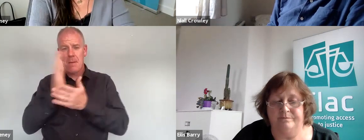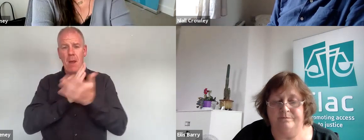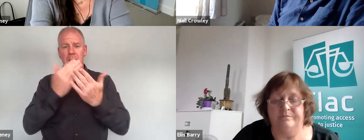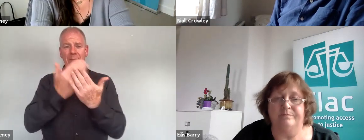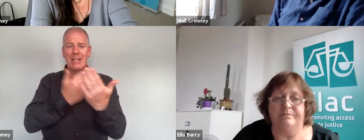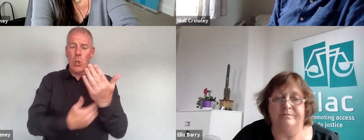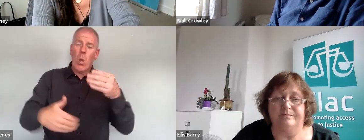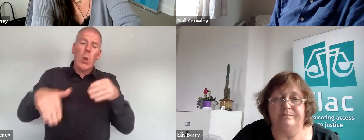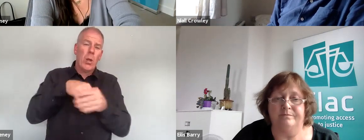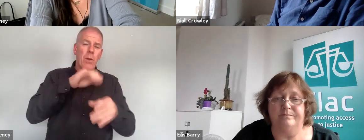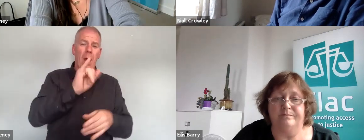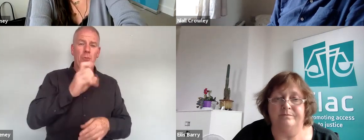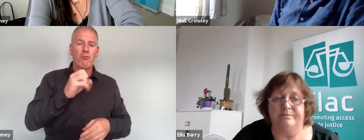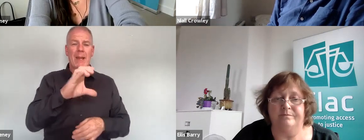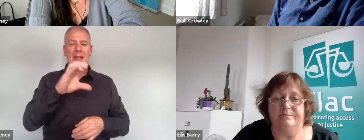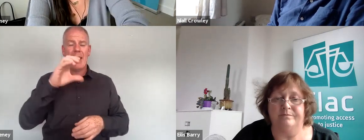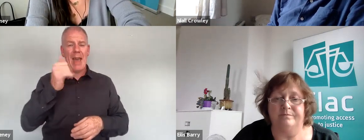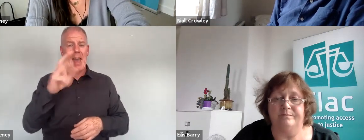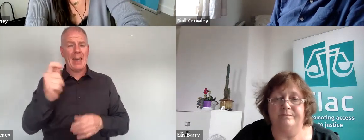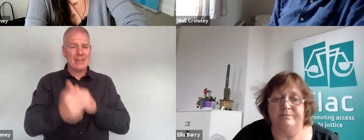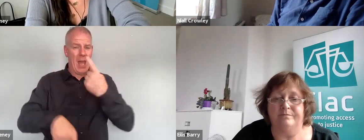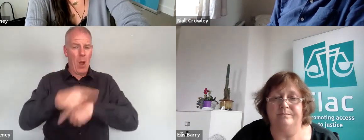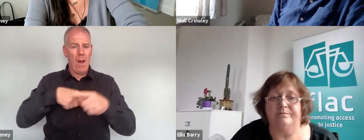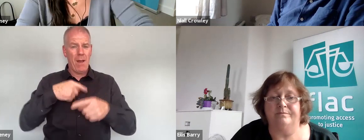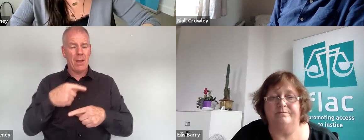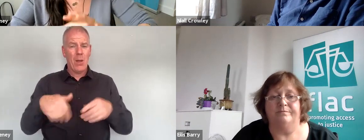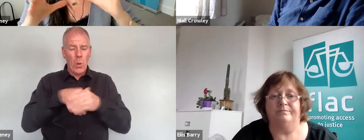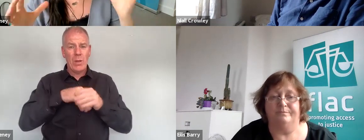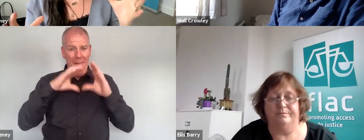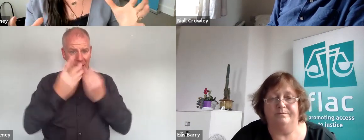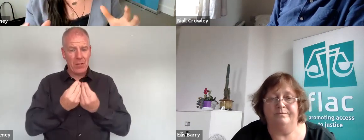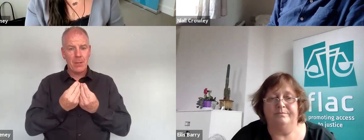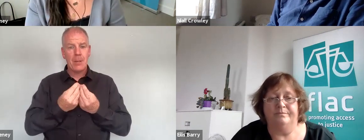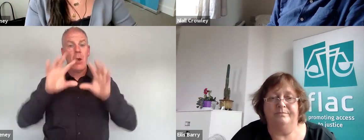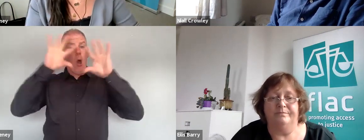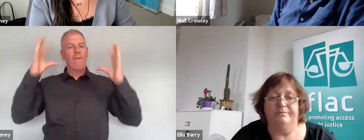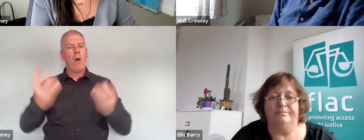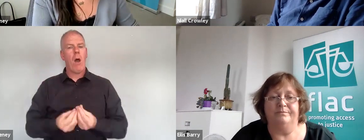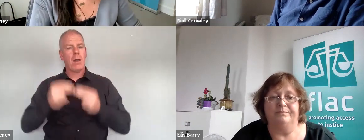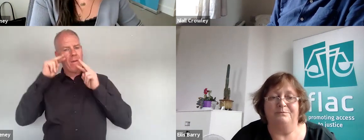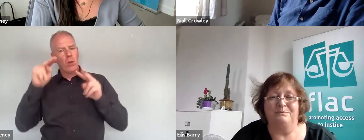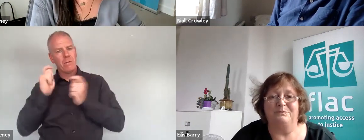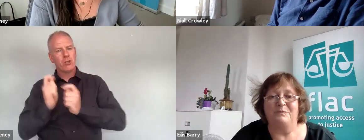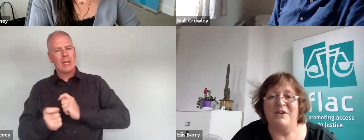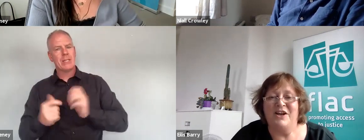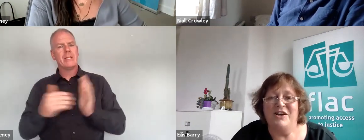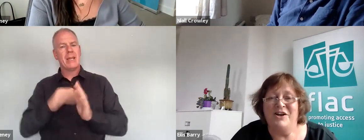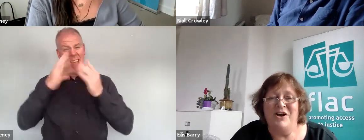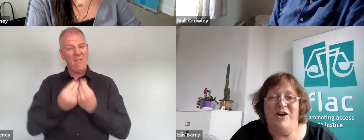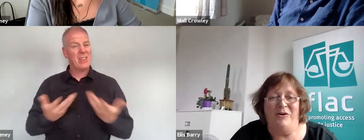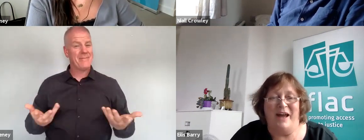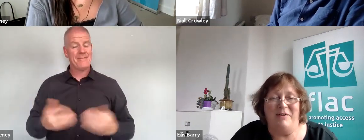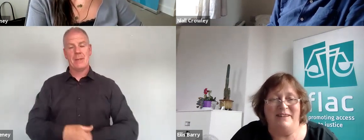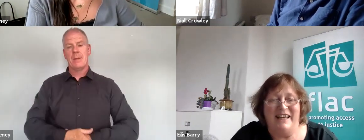this including the IRAC Act our own act so I think that more wholesome picture absolutely let's take a look at all of it